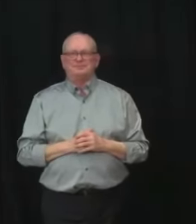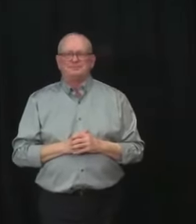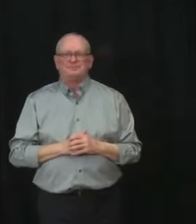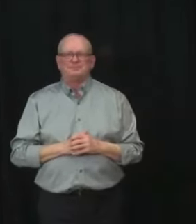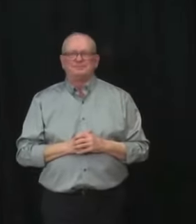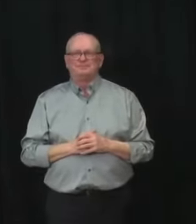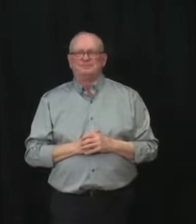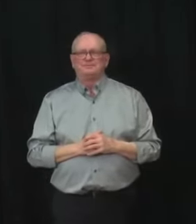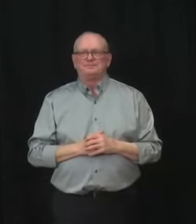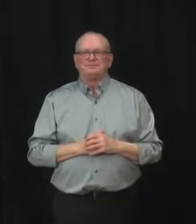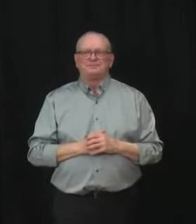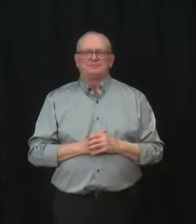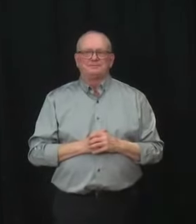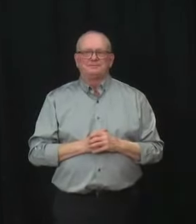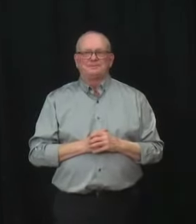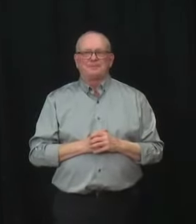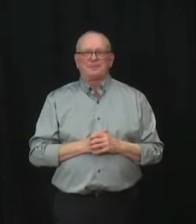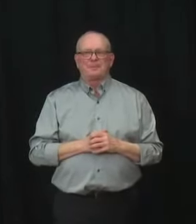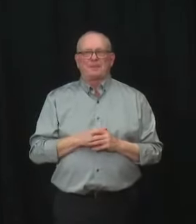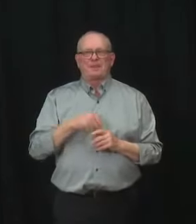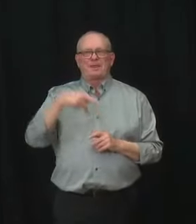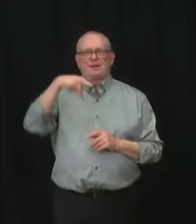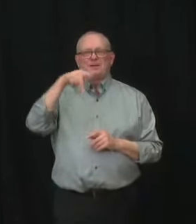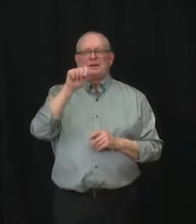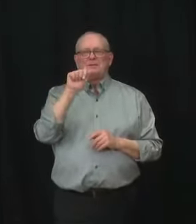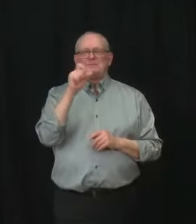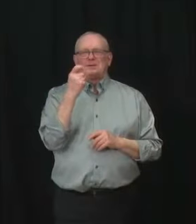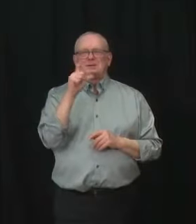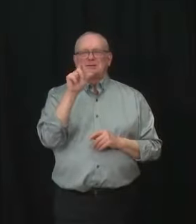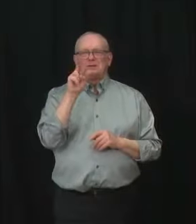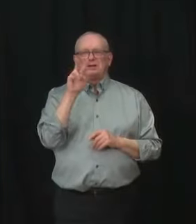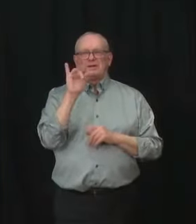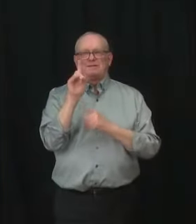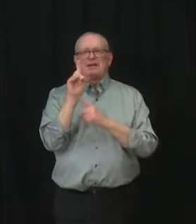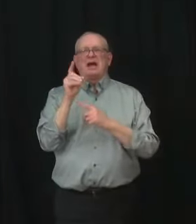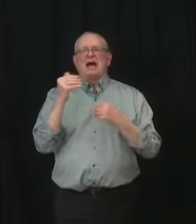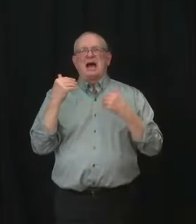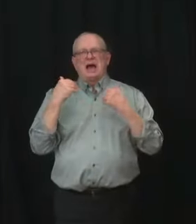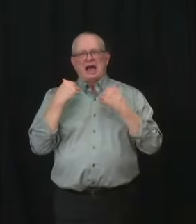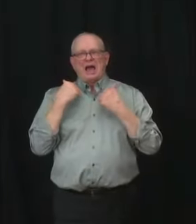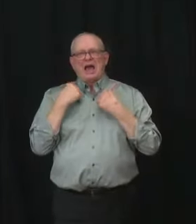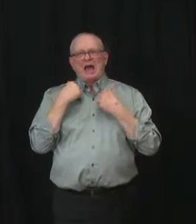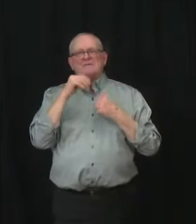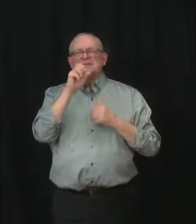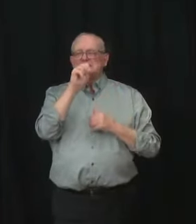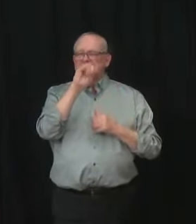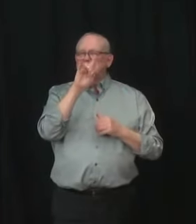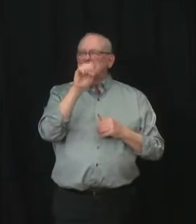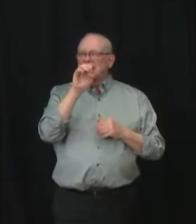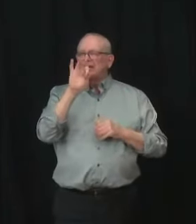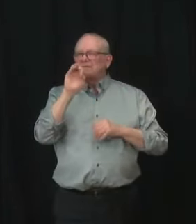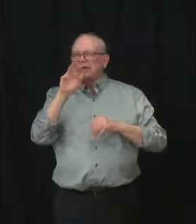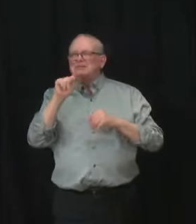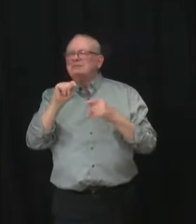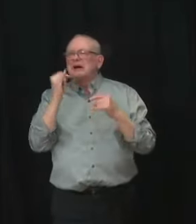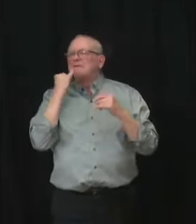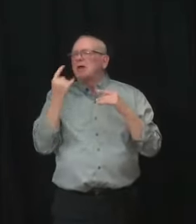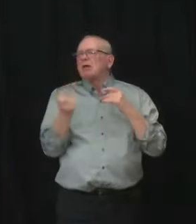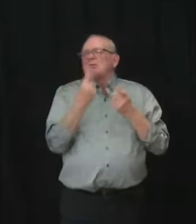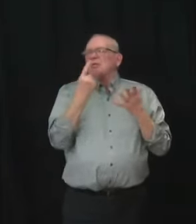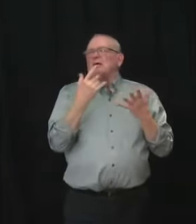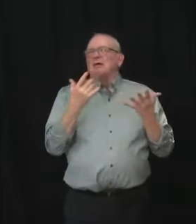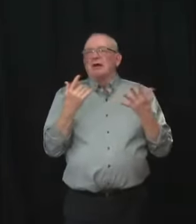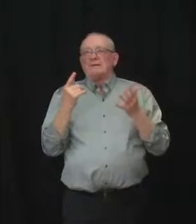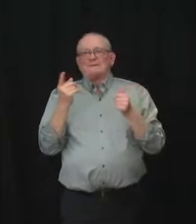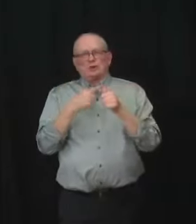As Paxlovid medication can cause side effects, it will be available only by prescription after an assessment by these clinicians